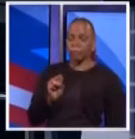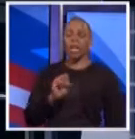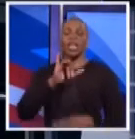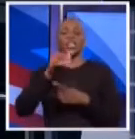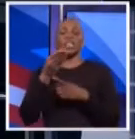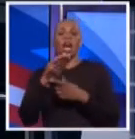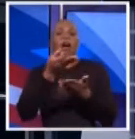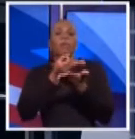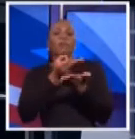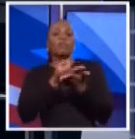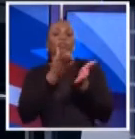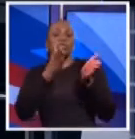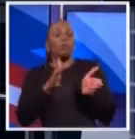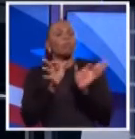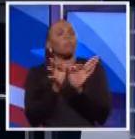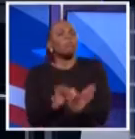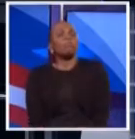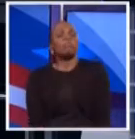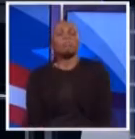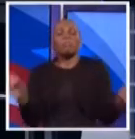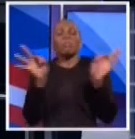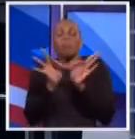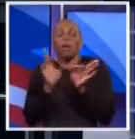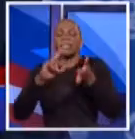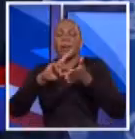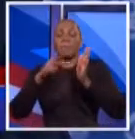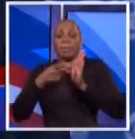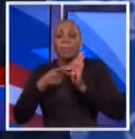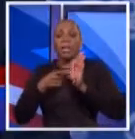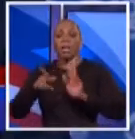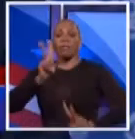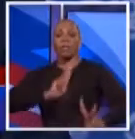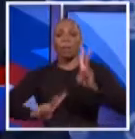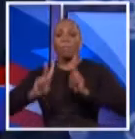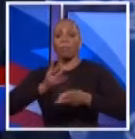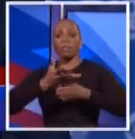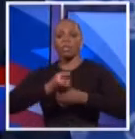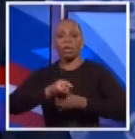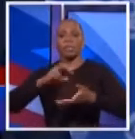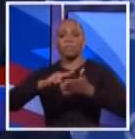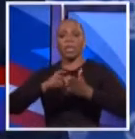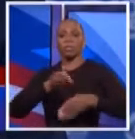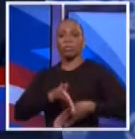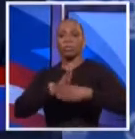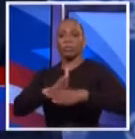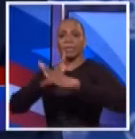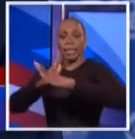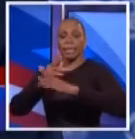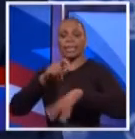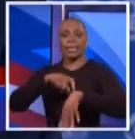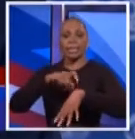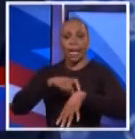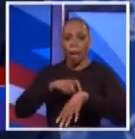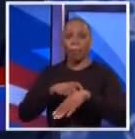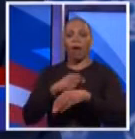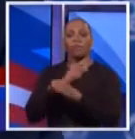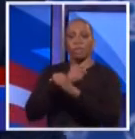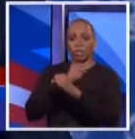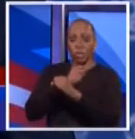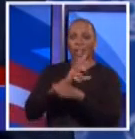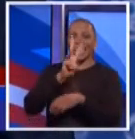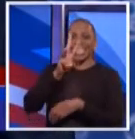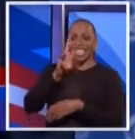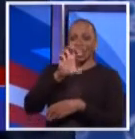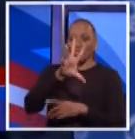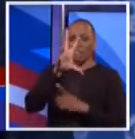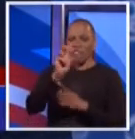controller is so important. It's a matter of the public trust. You are safeguarding the retirement security of 650,000 individuals,